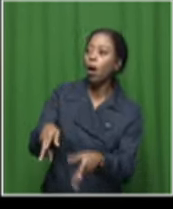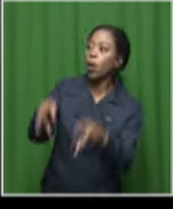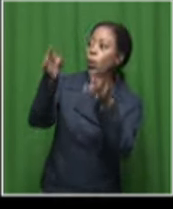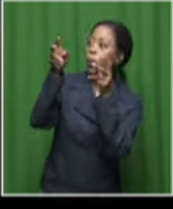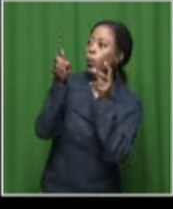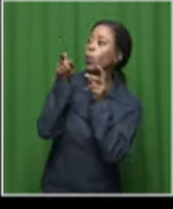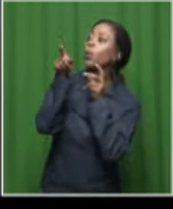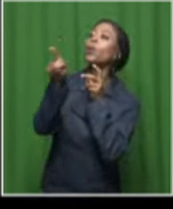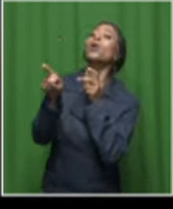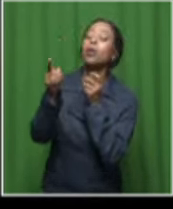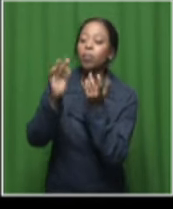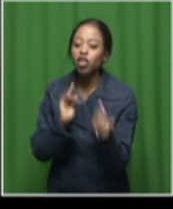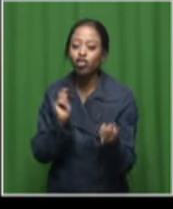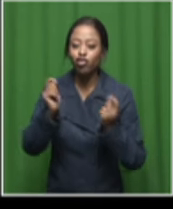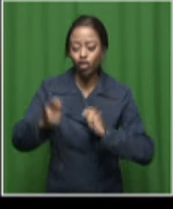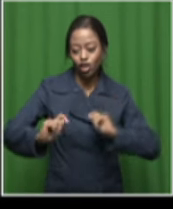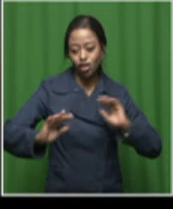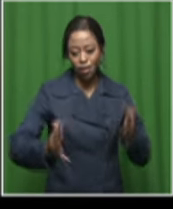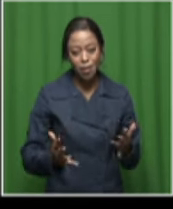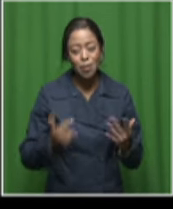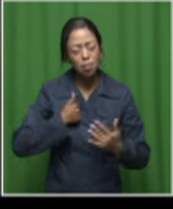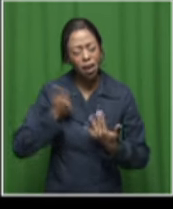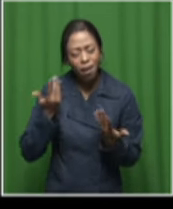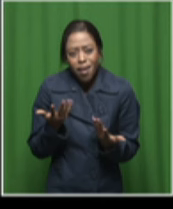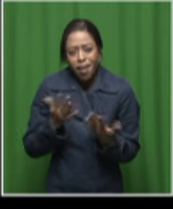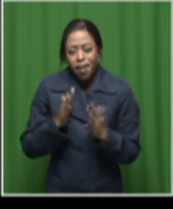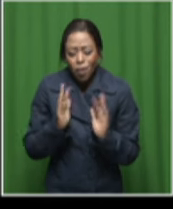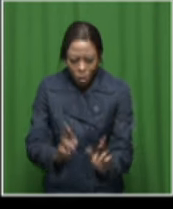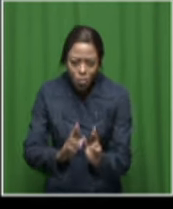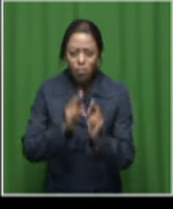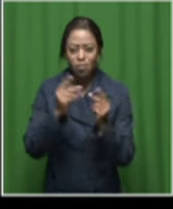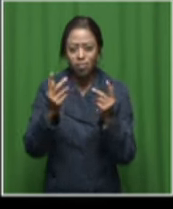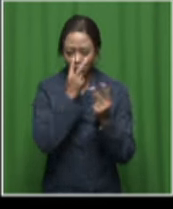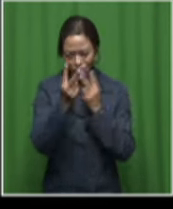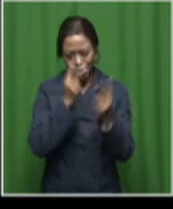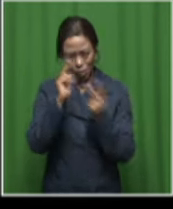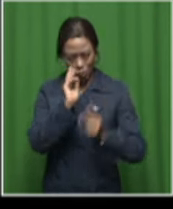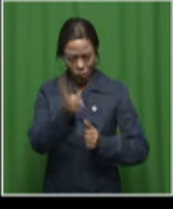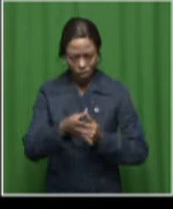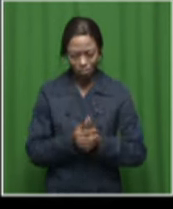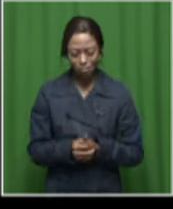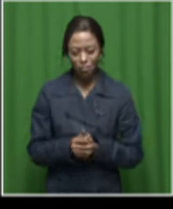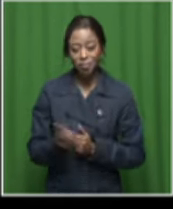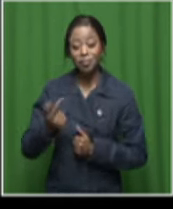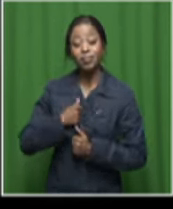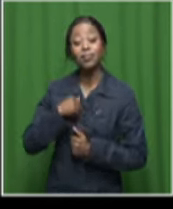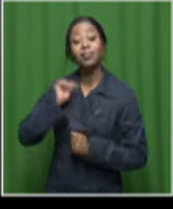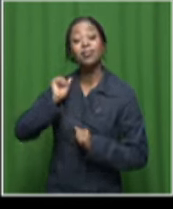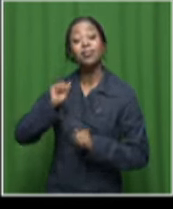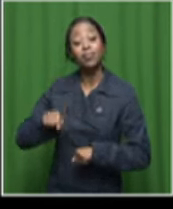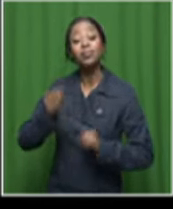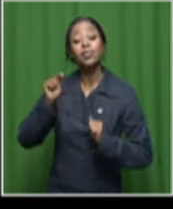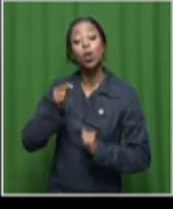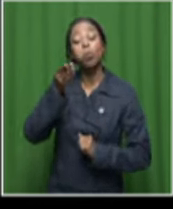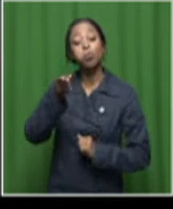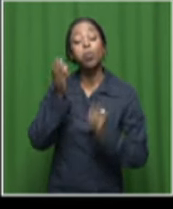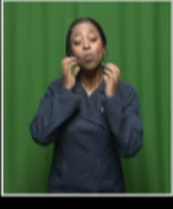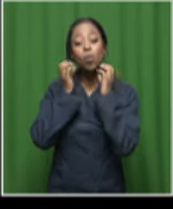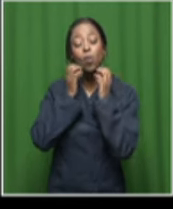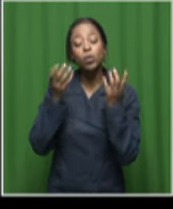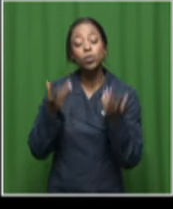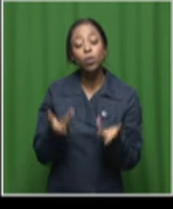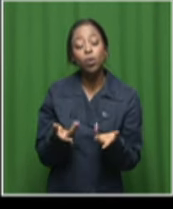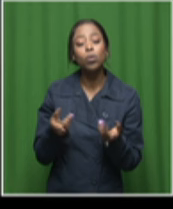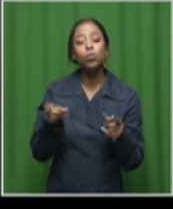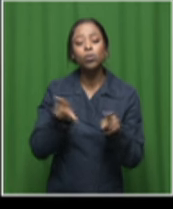sort of jump. And I can't wait for people to see it. Okay. So, I've mentioned you're going to be in Maputo, in Mozambique,